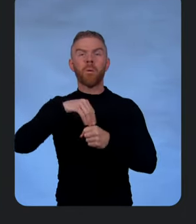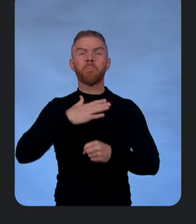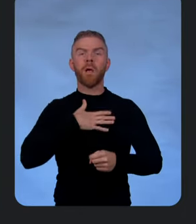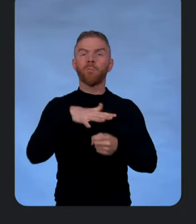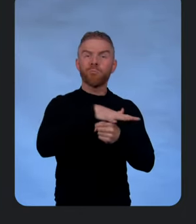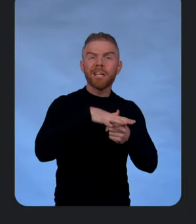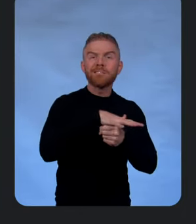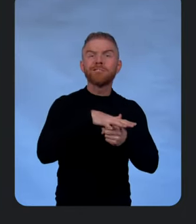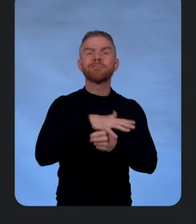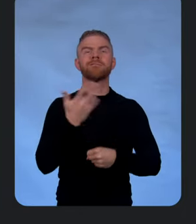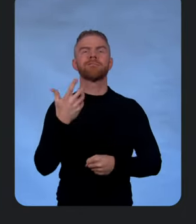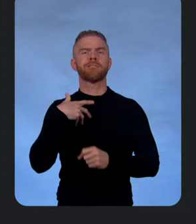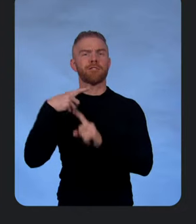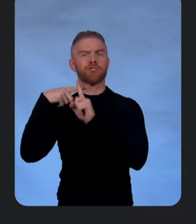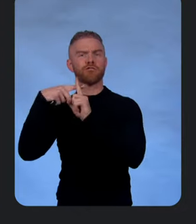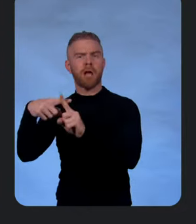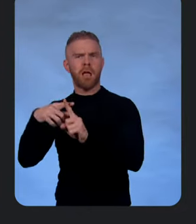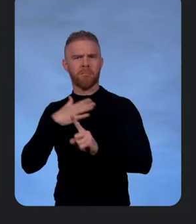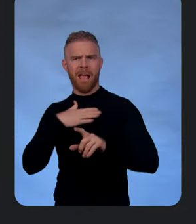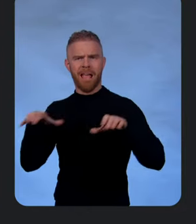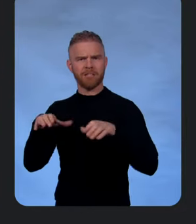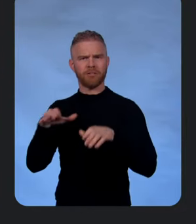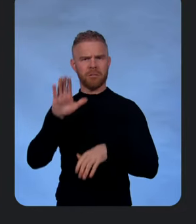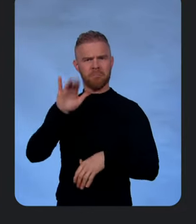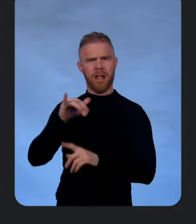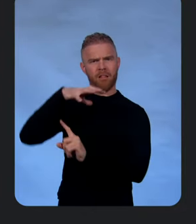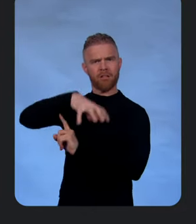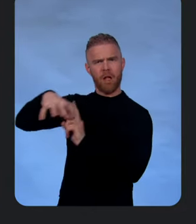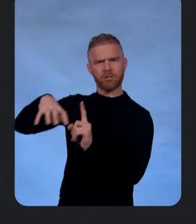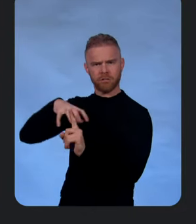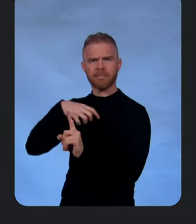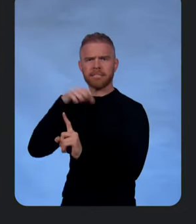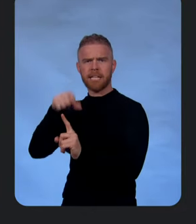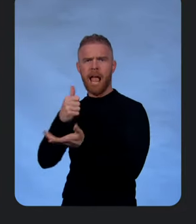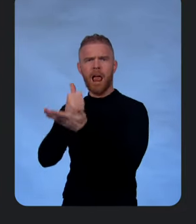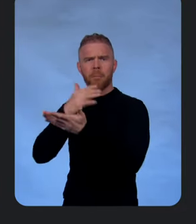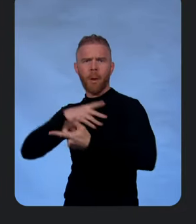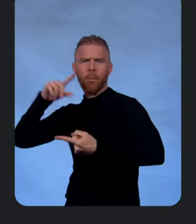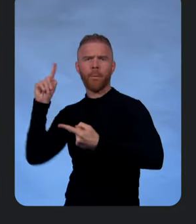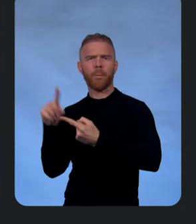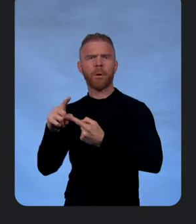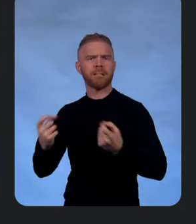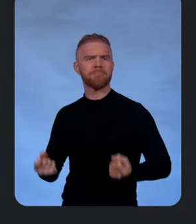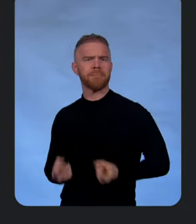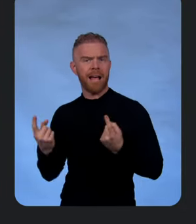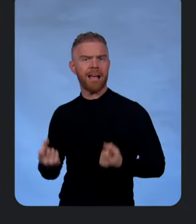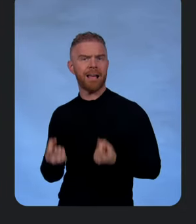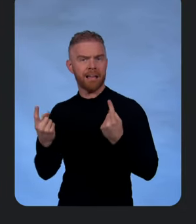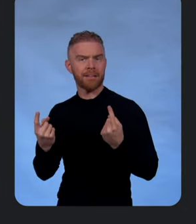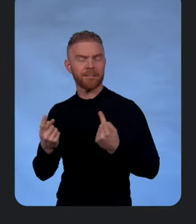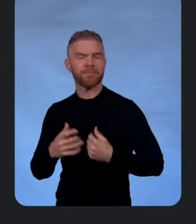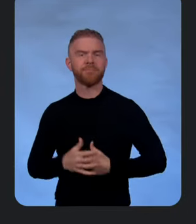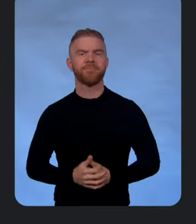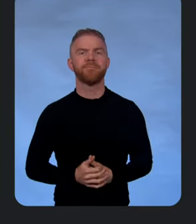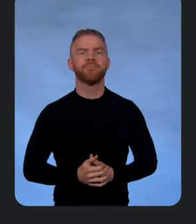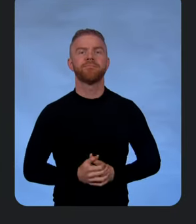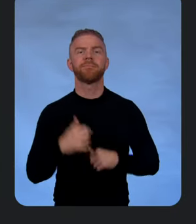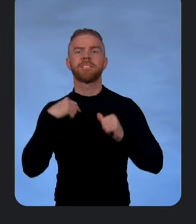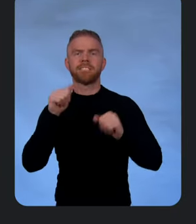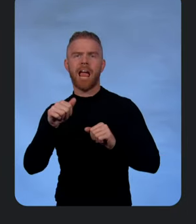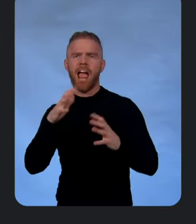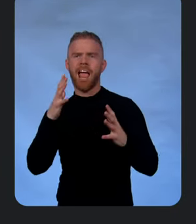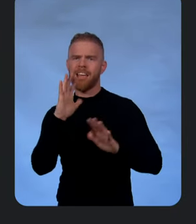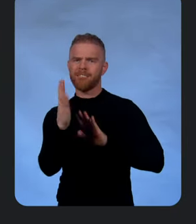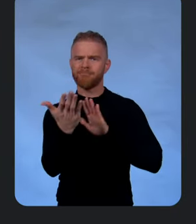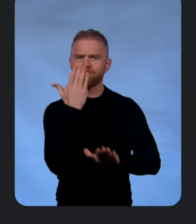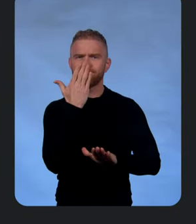targeted actions by cluster that can be taken to reduce my spend. I can then drill into the recommendations